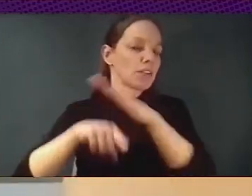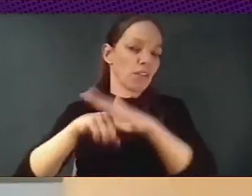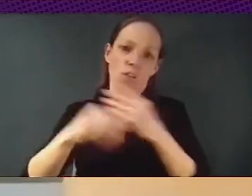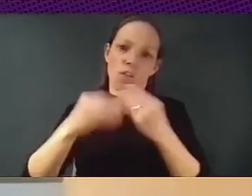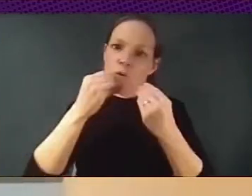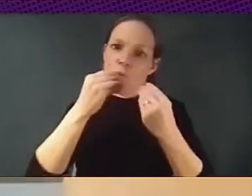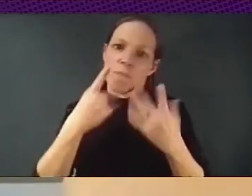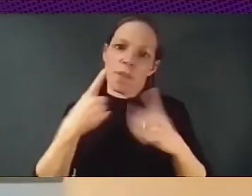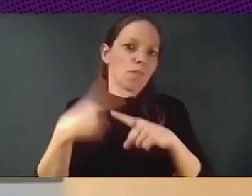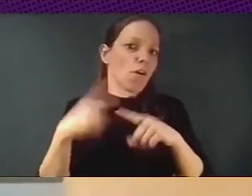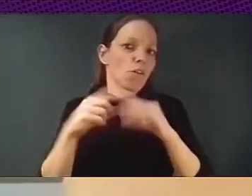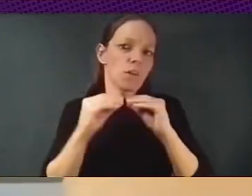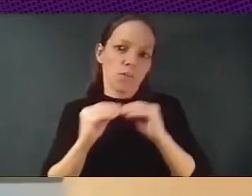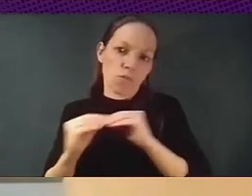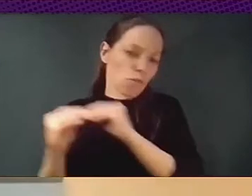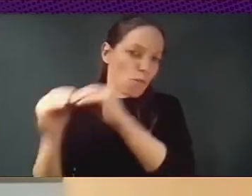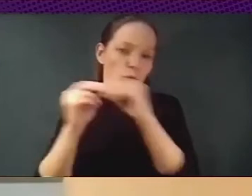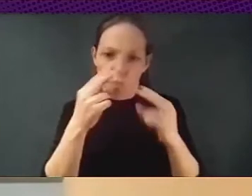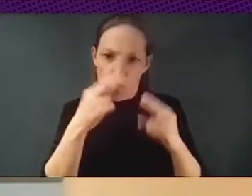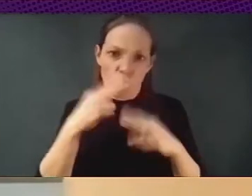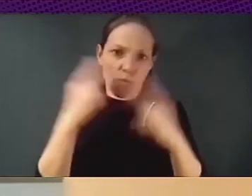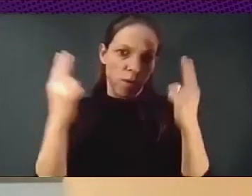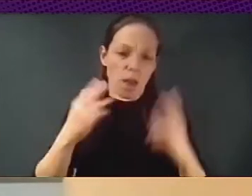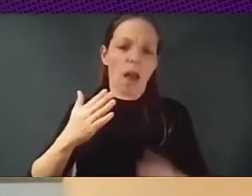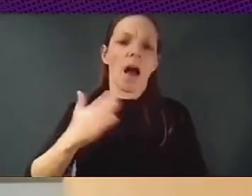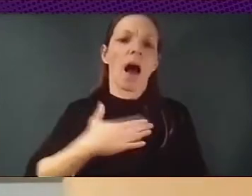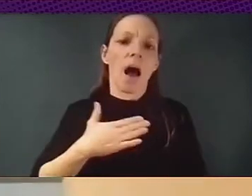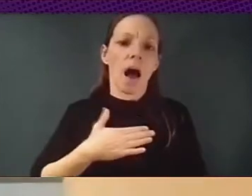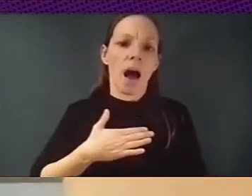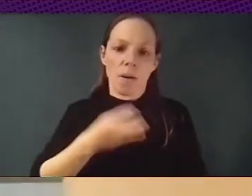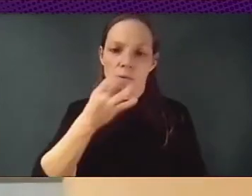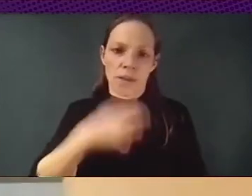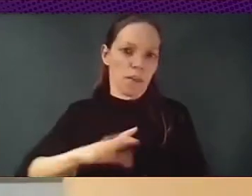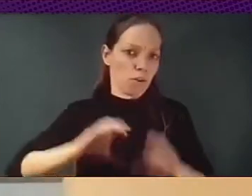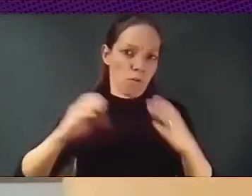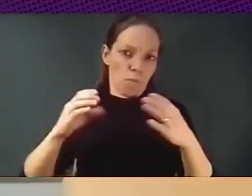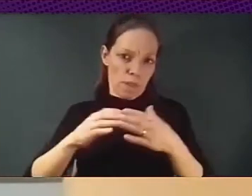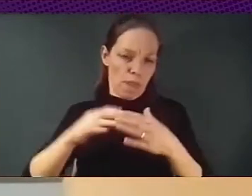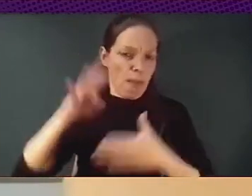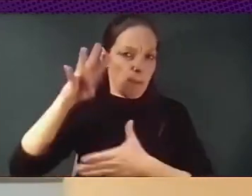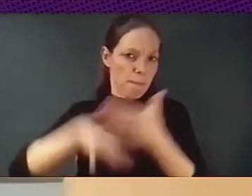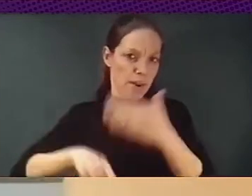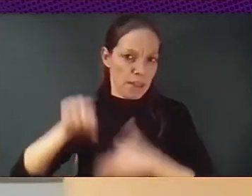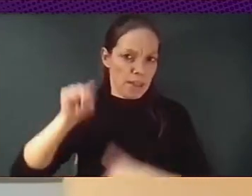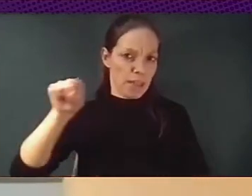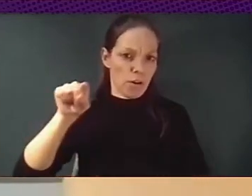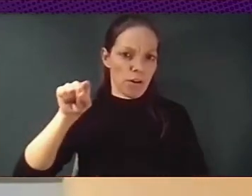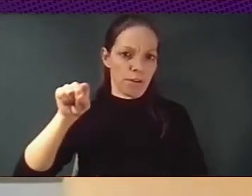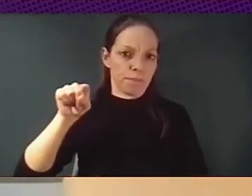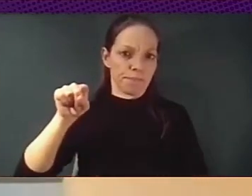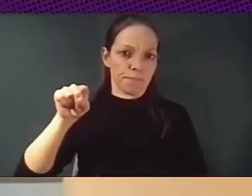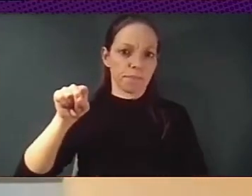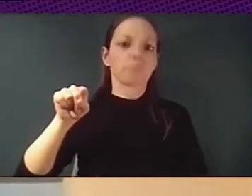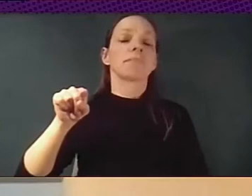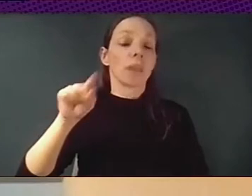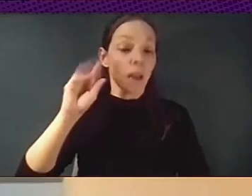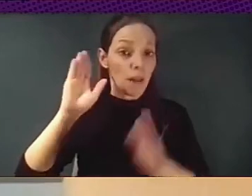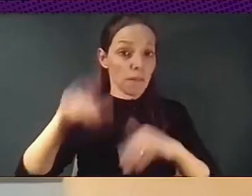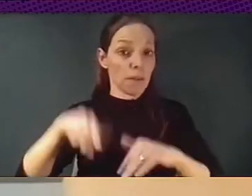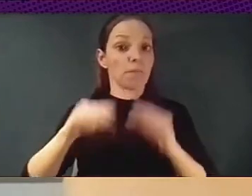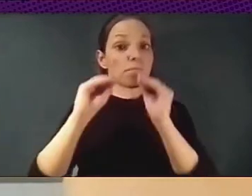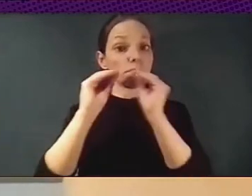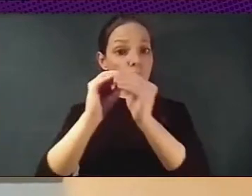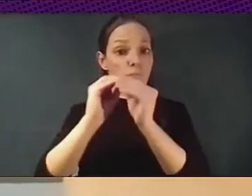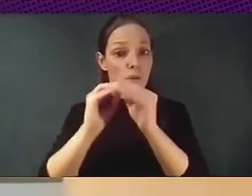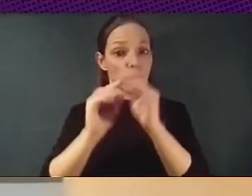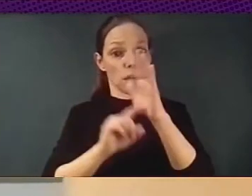itself, that is also now developing it, because Barcelona Decidim, that was used in the first mandate of